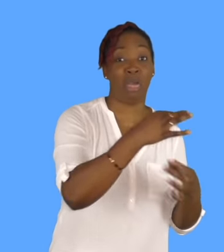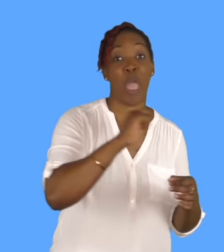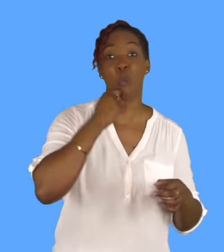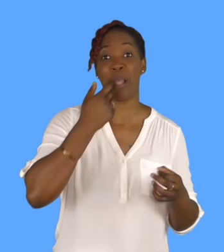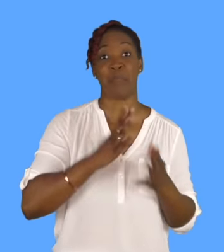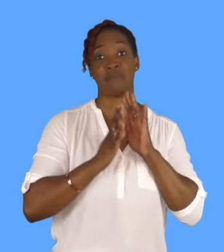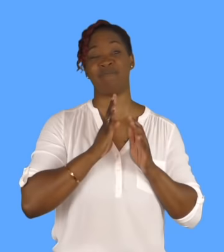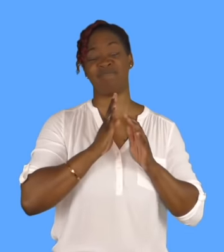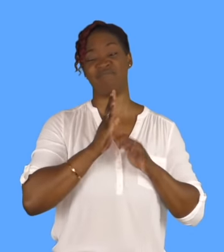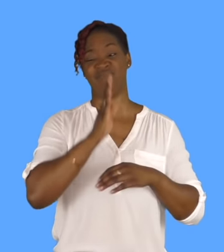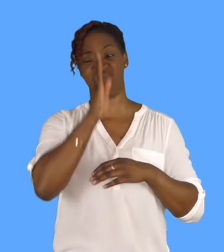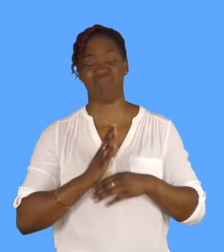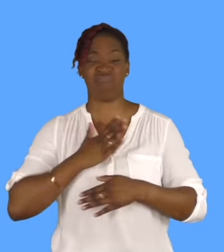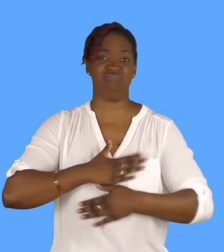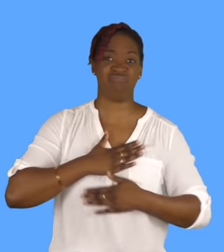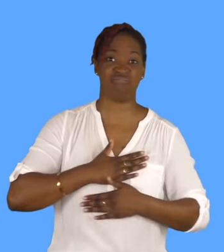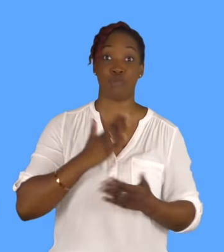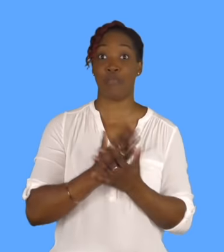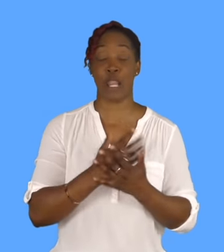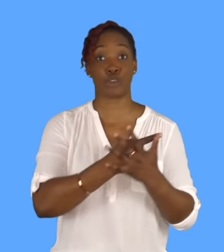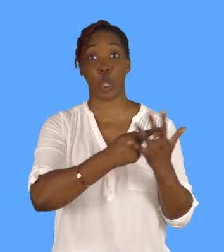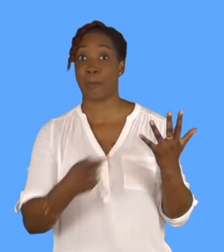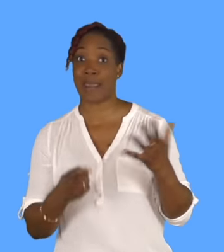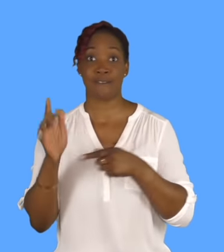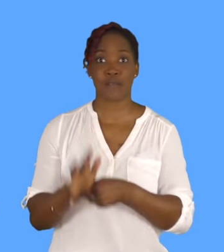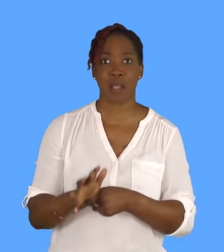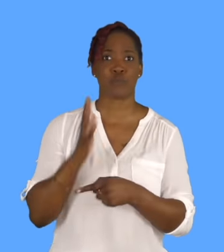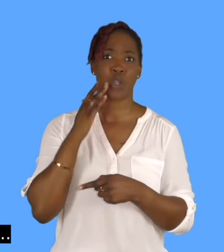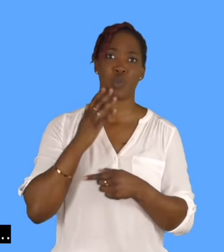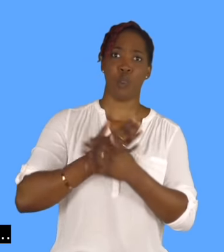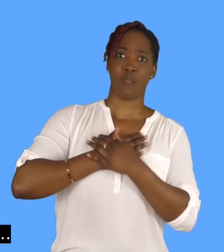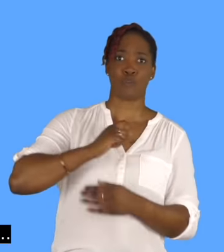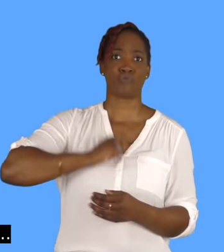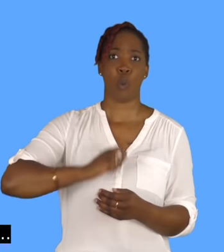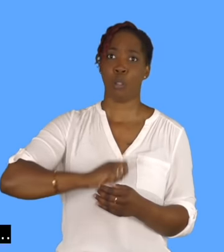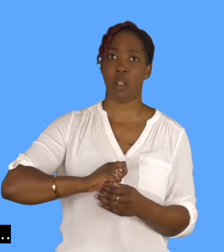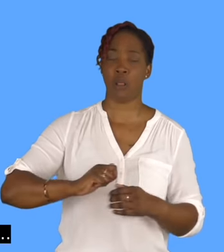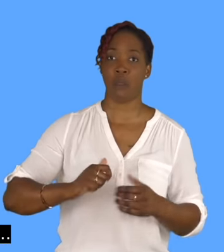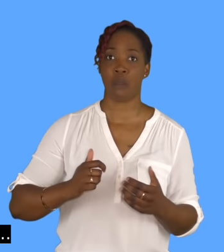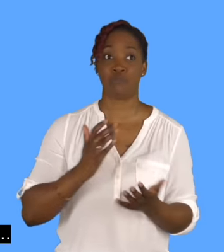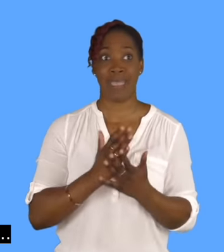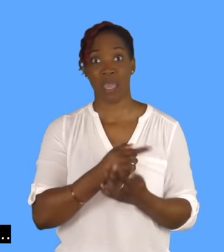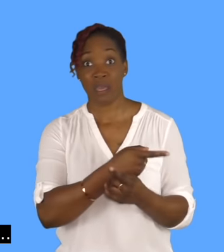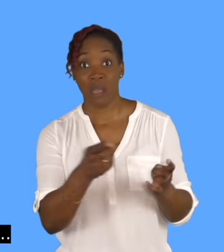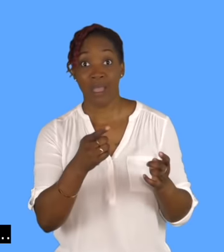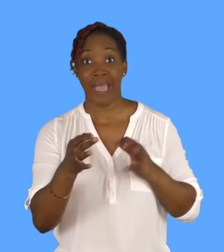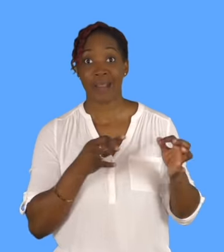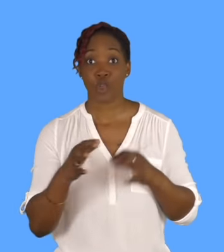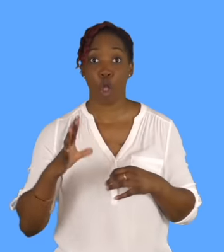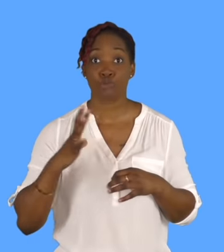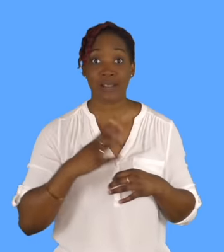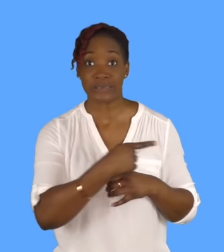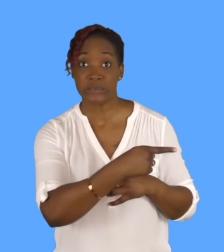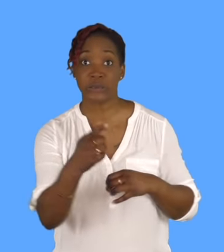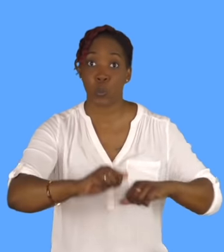like a role so much, the actors have really performed well most of the times. Otherwise, you go like, I was such a great role. But, you know. But in